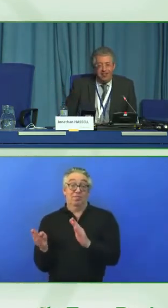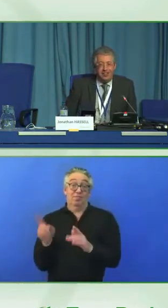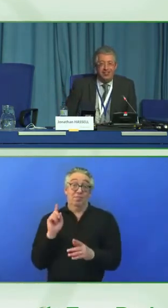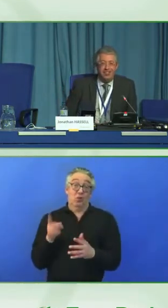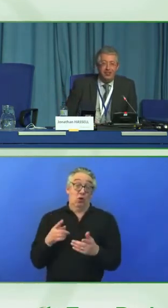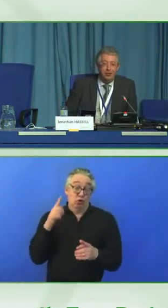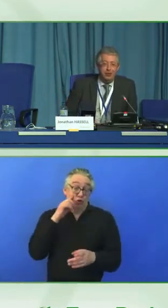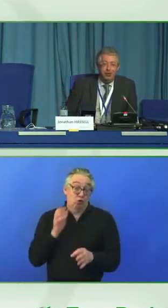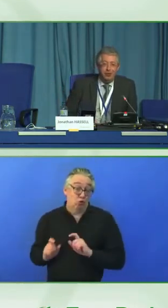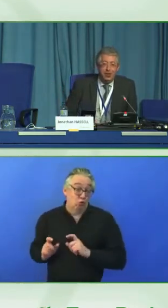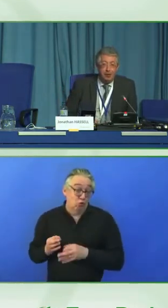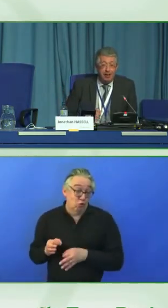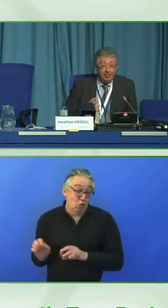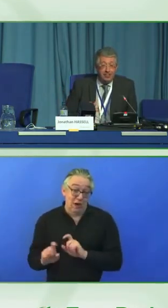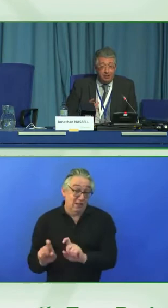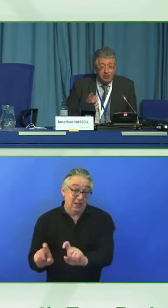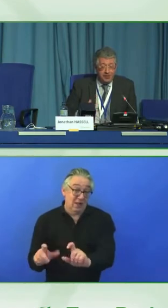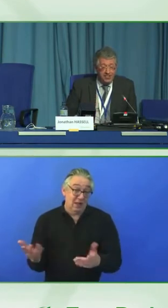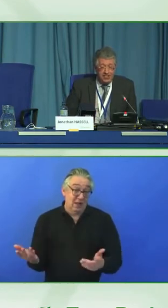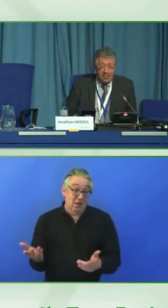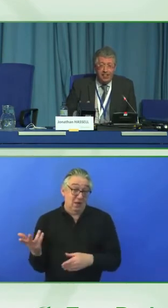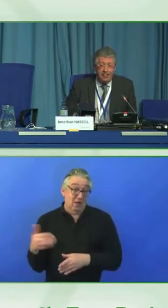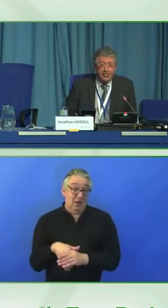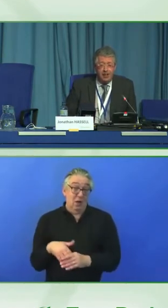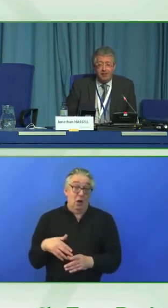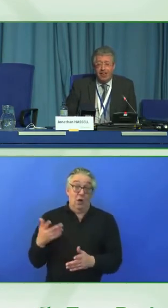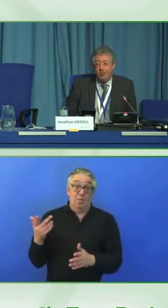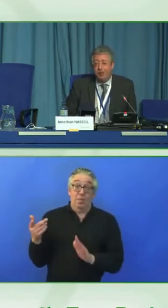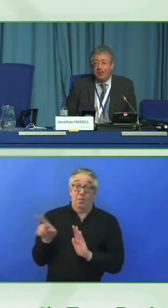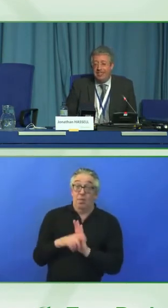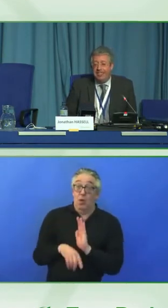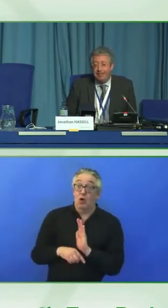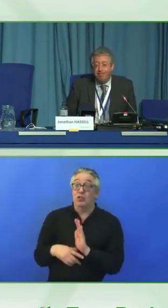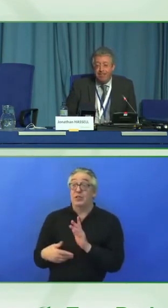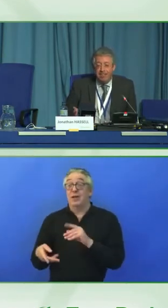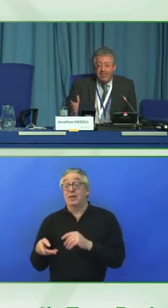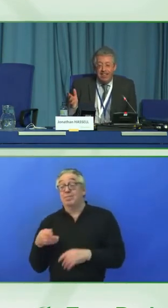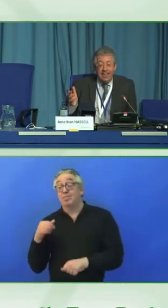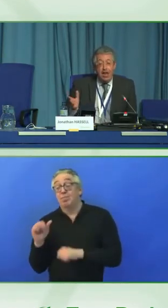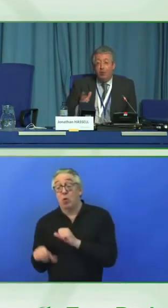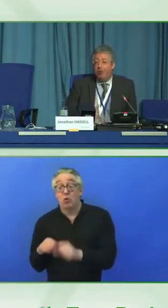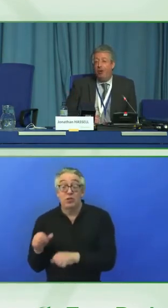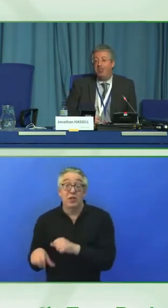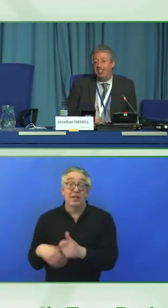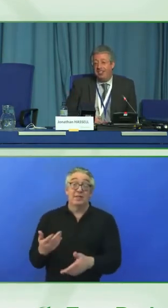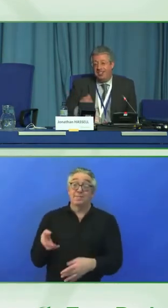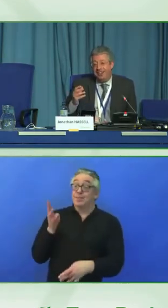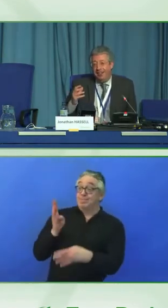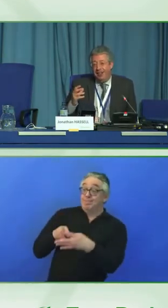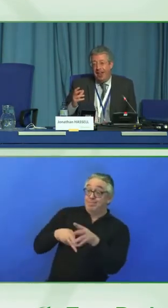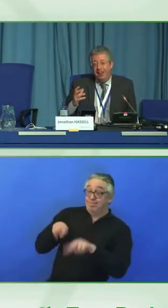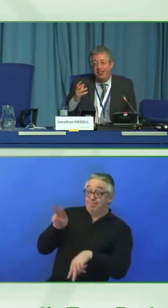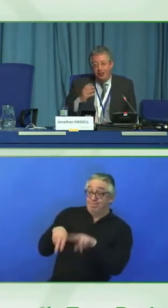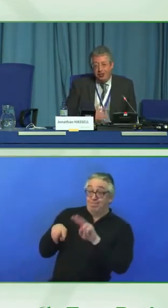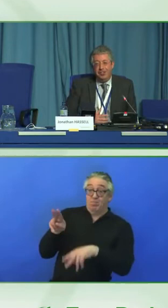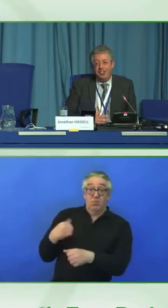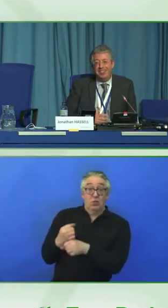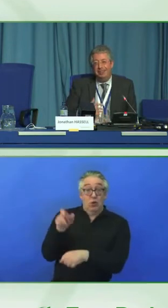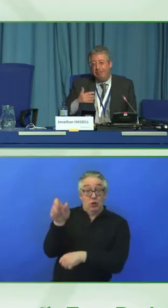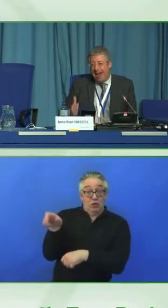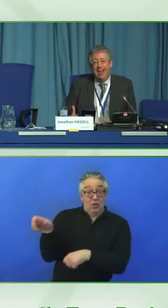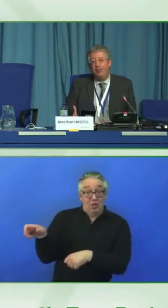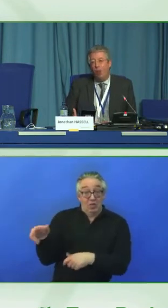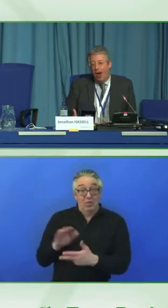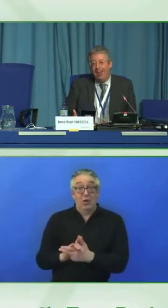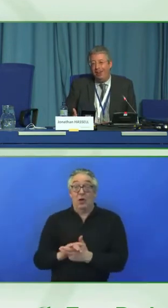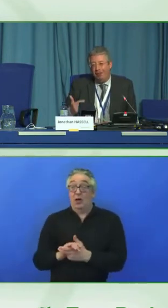the sort of things that Shilpi was talking about in terms of assessing staff capability. Enable process. There is a good